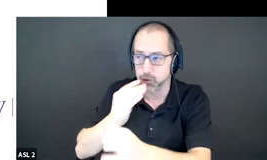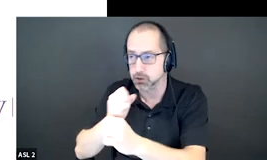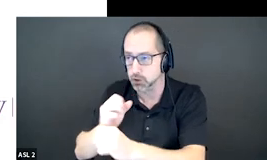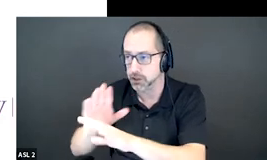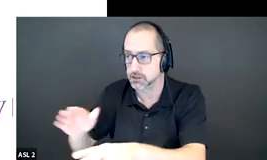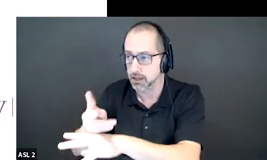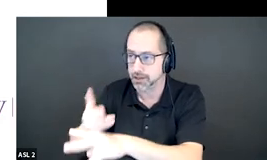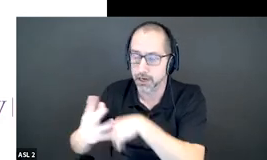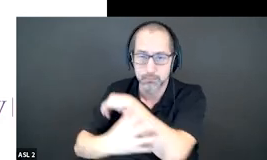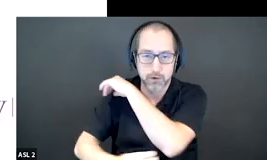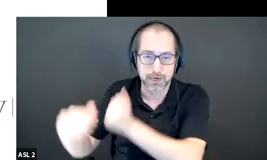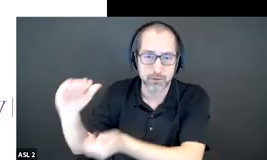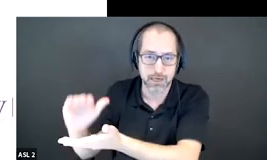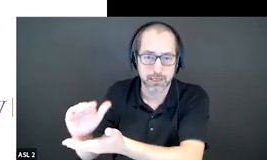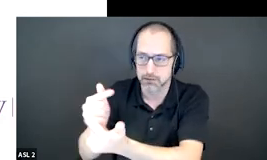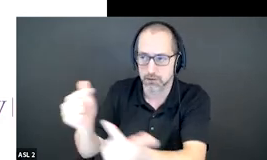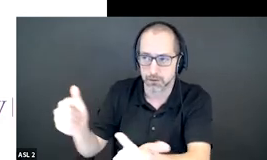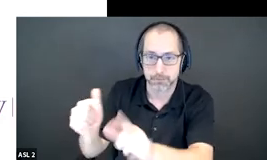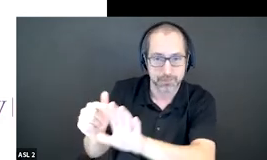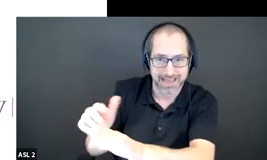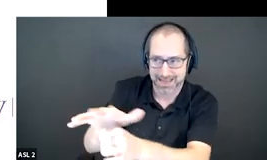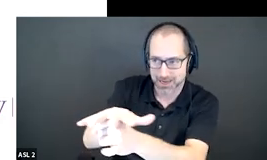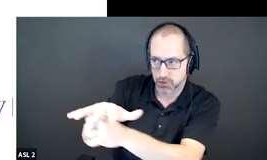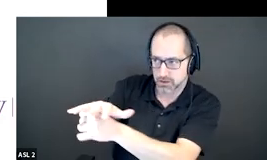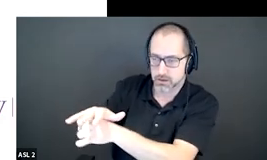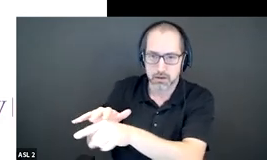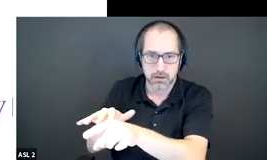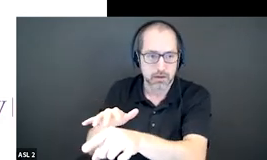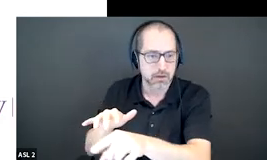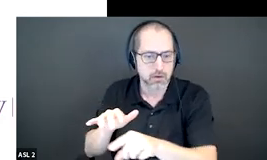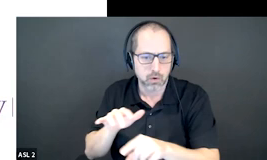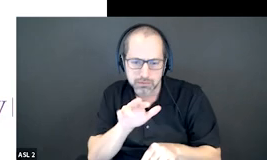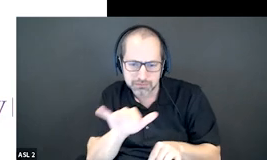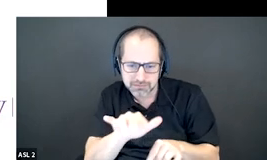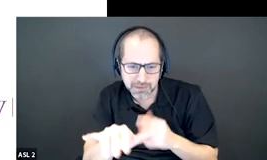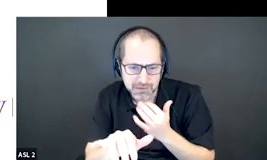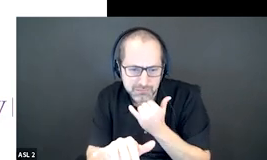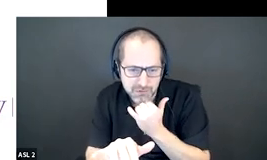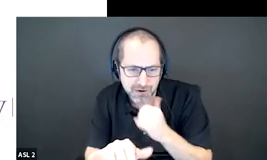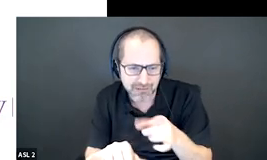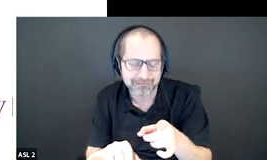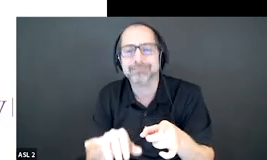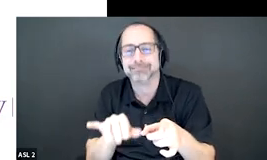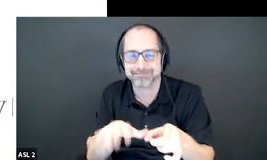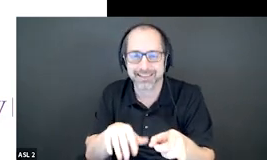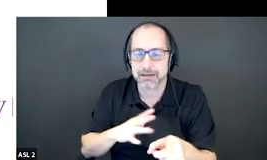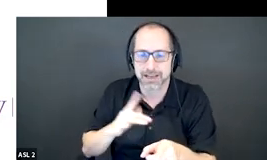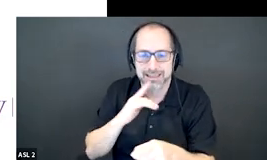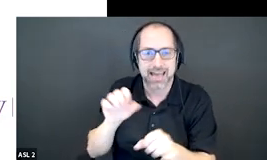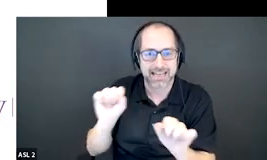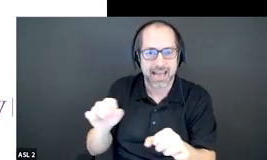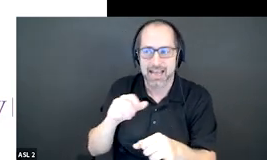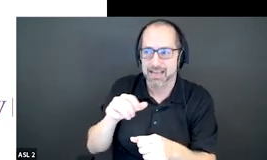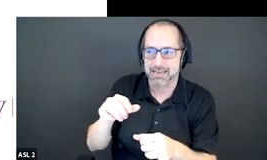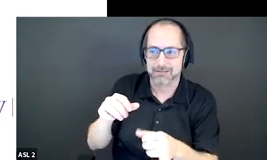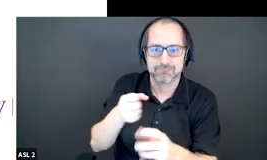poverty reduction um oh i have a typo on my slide um shape access to employment um